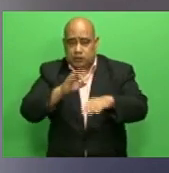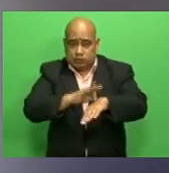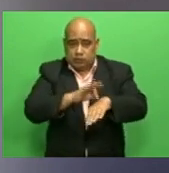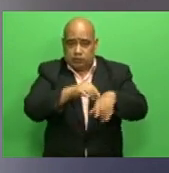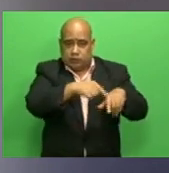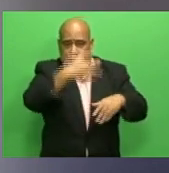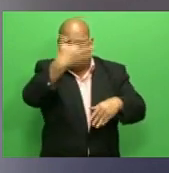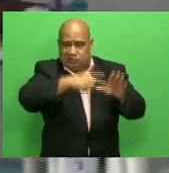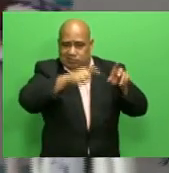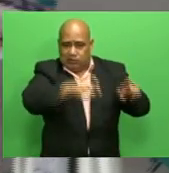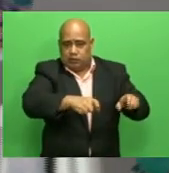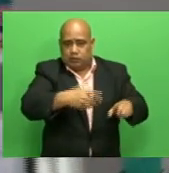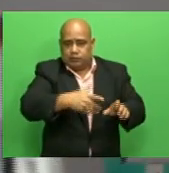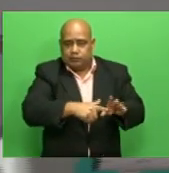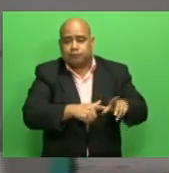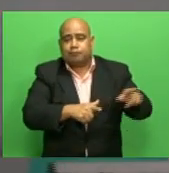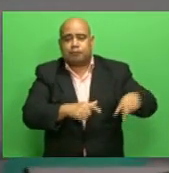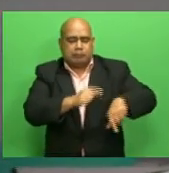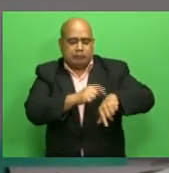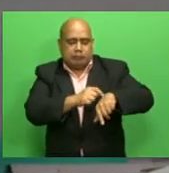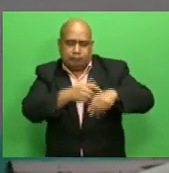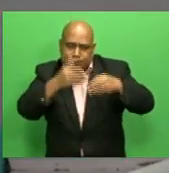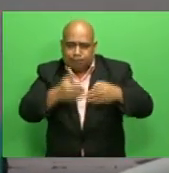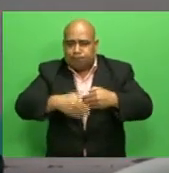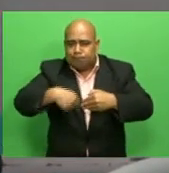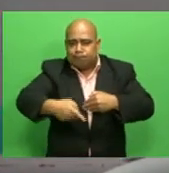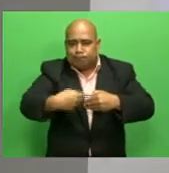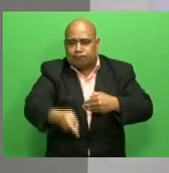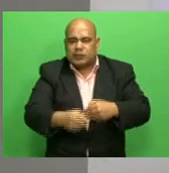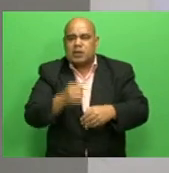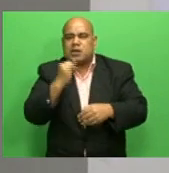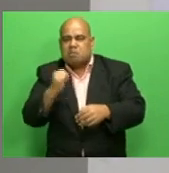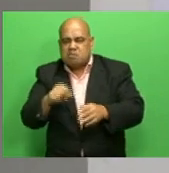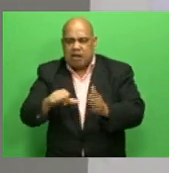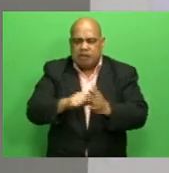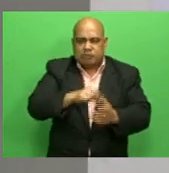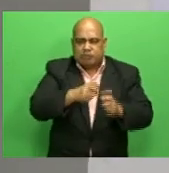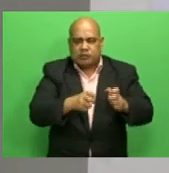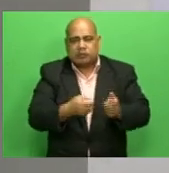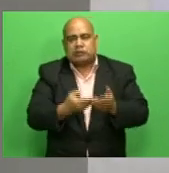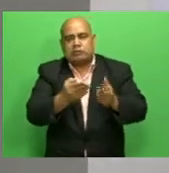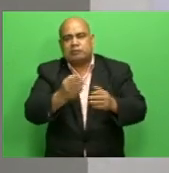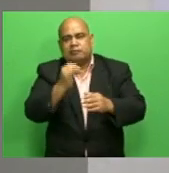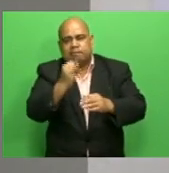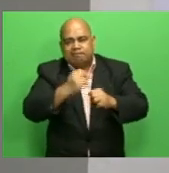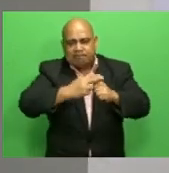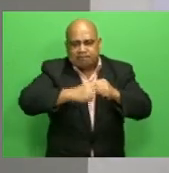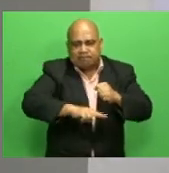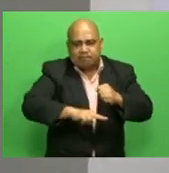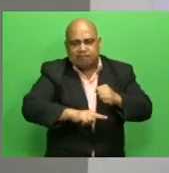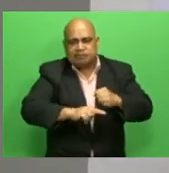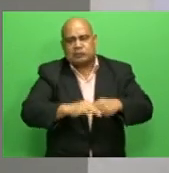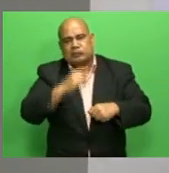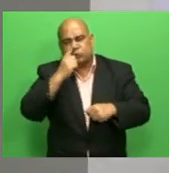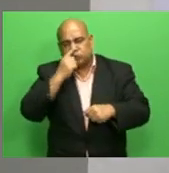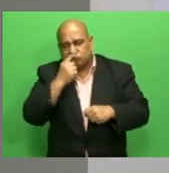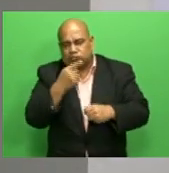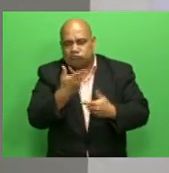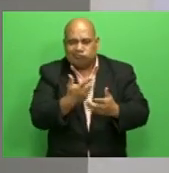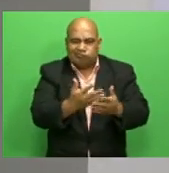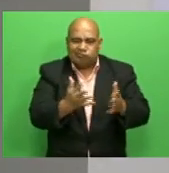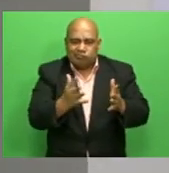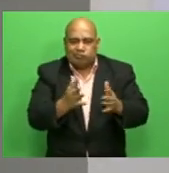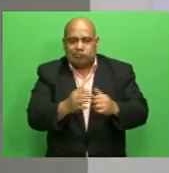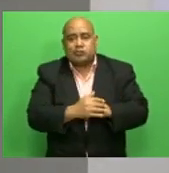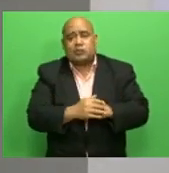moments are relaying bad news to families of loved ones. Giving bad news to patients, as a surgeon, I